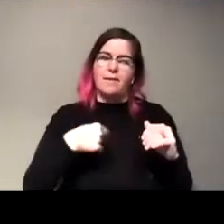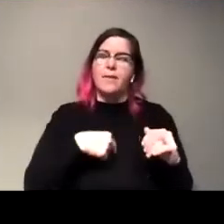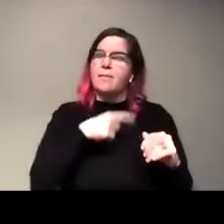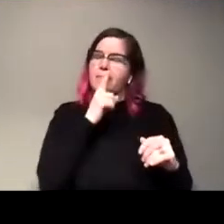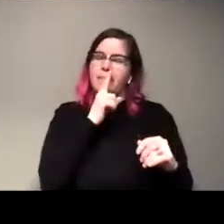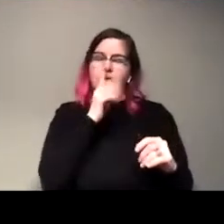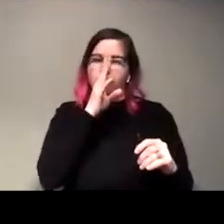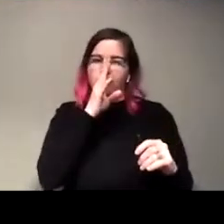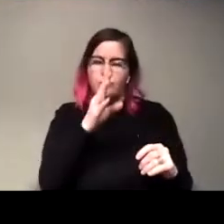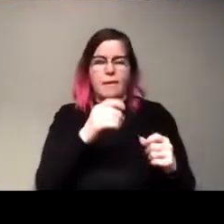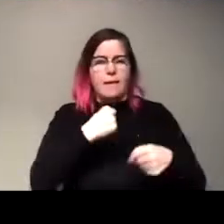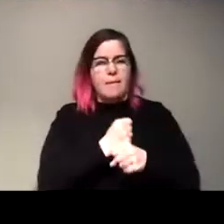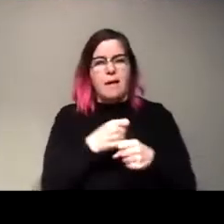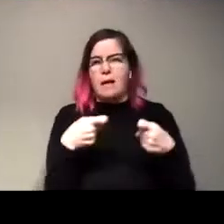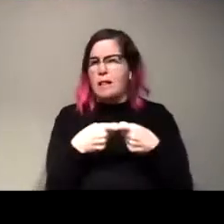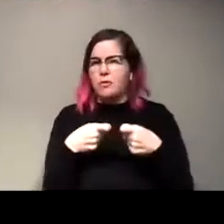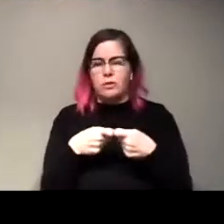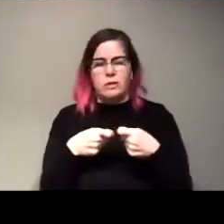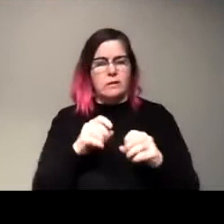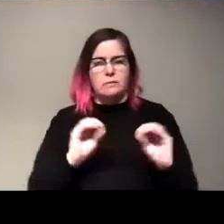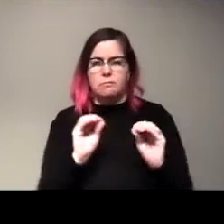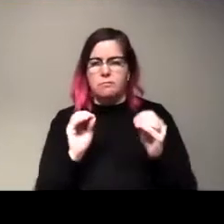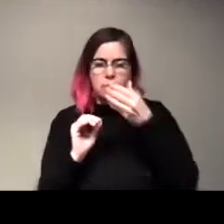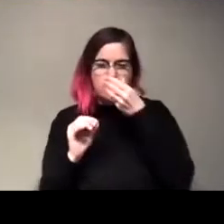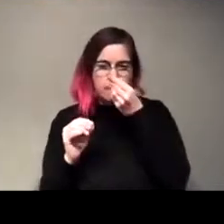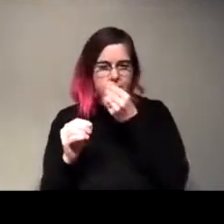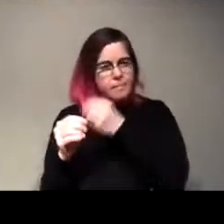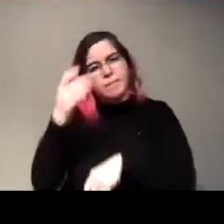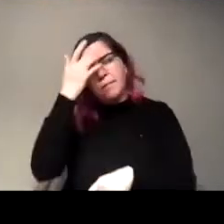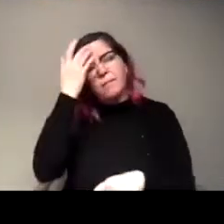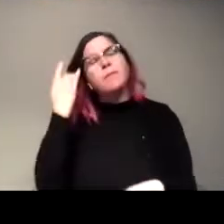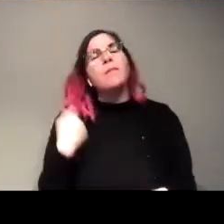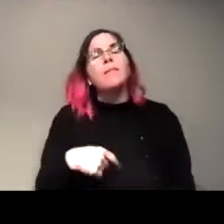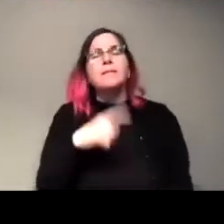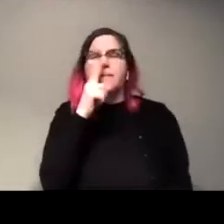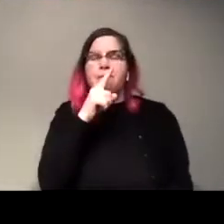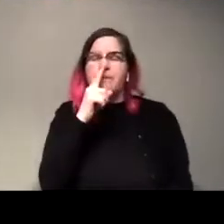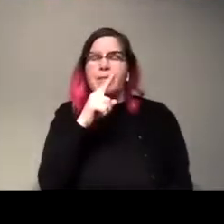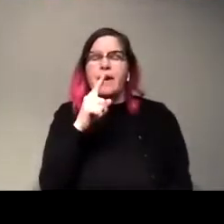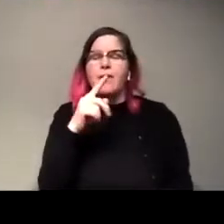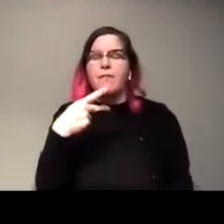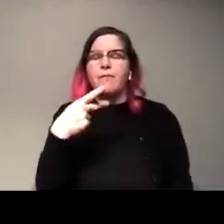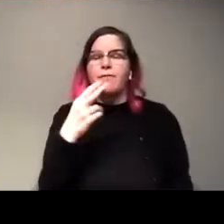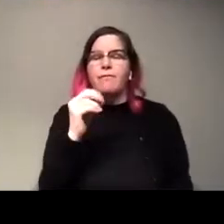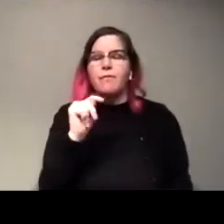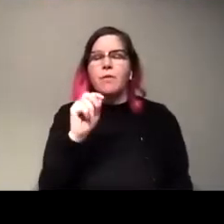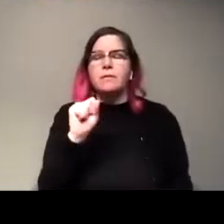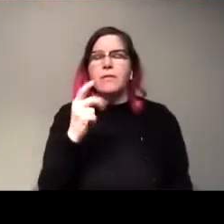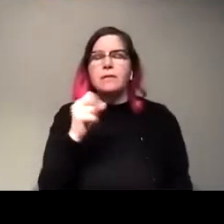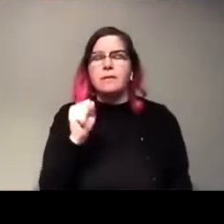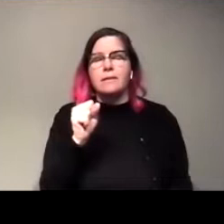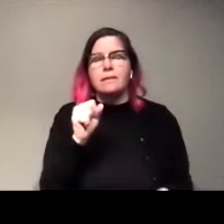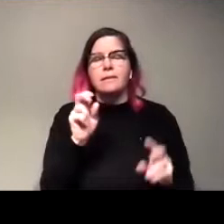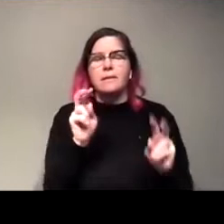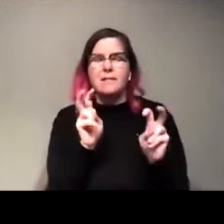electricity. Okay. So, you know, so this kind of like artificial photosynthesis area is, uh, you know, the whole